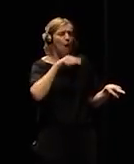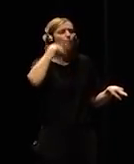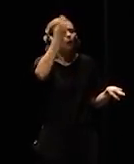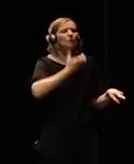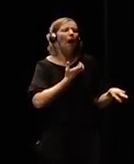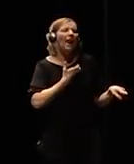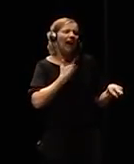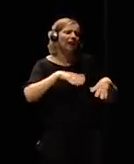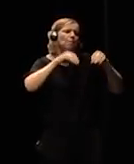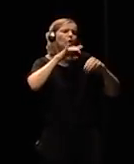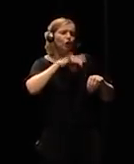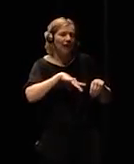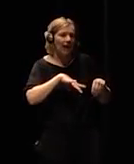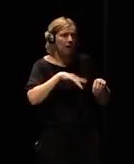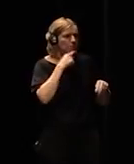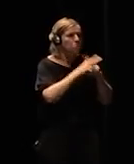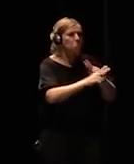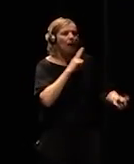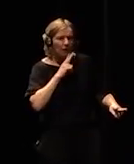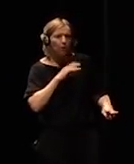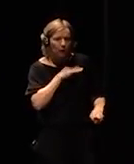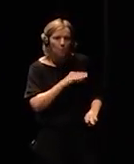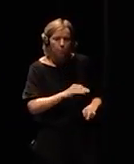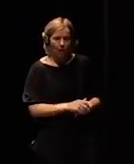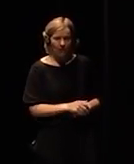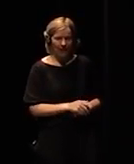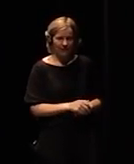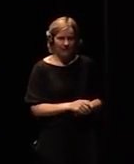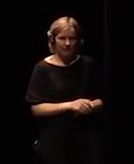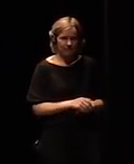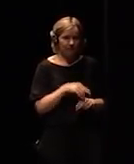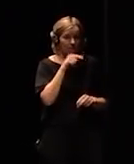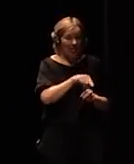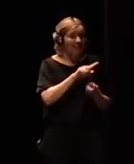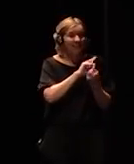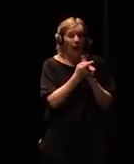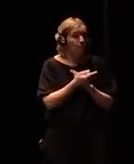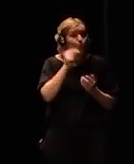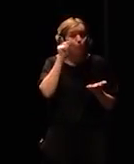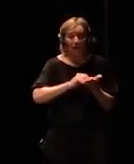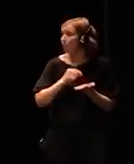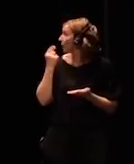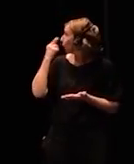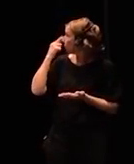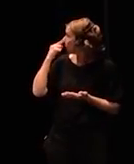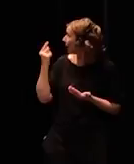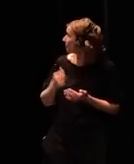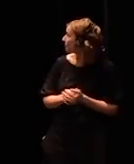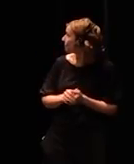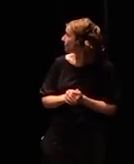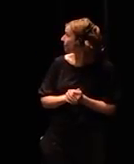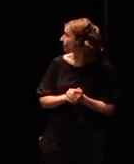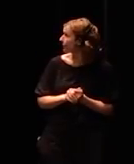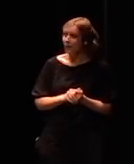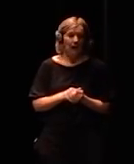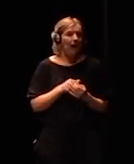so we're talking about very very powerful things happening so this is the landscape of what has already happened in artificial intelligence so the blue